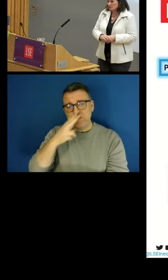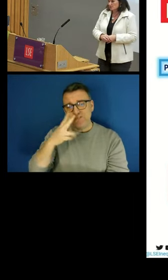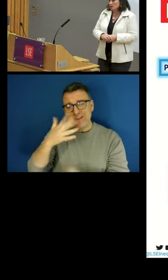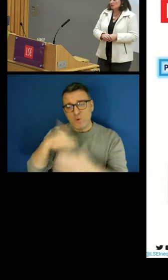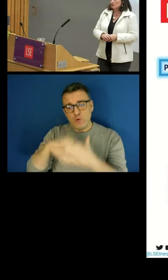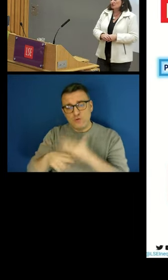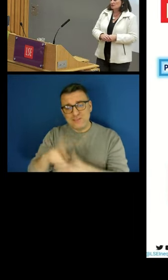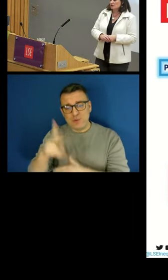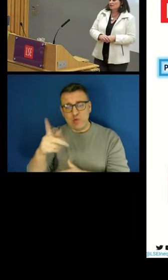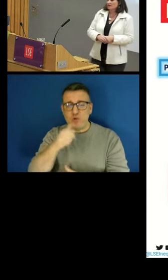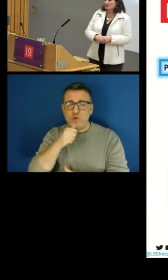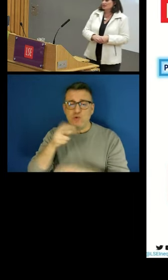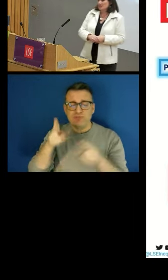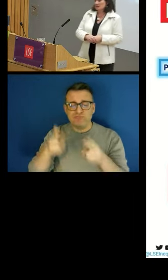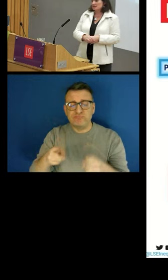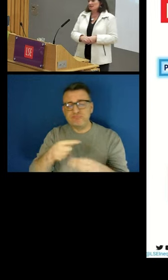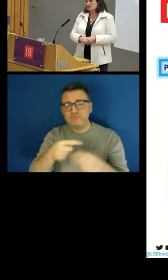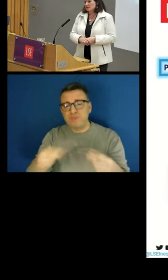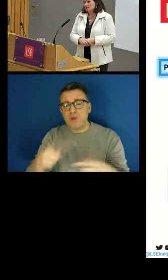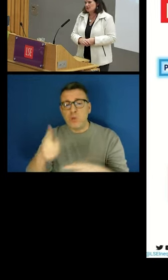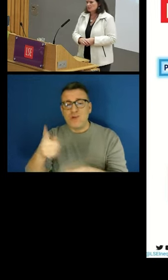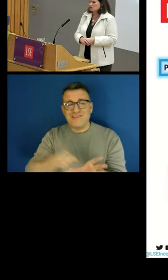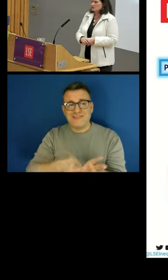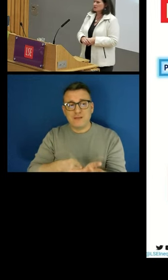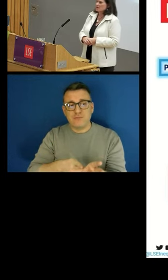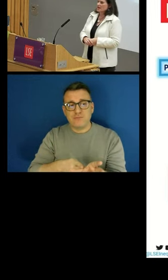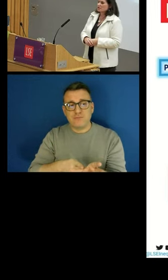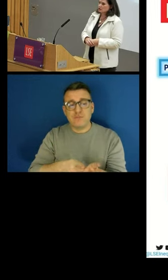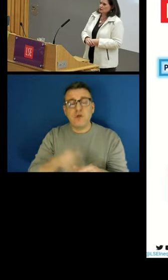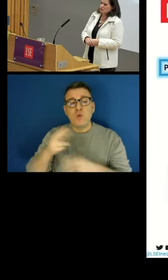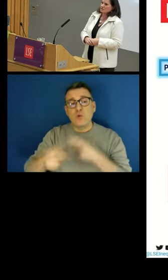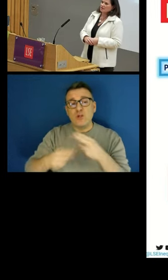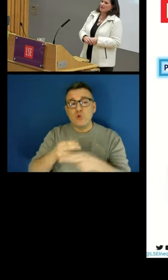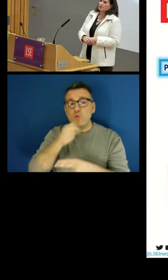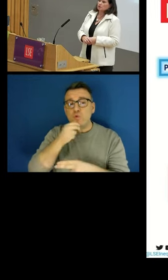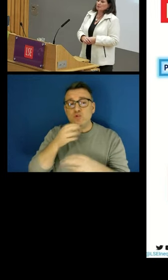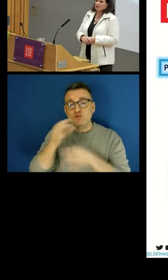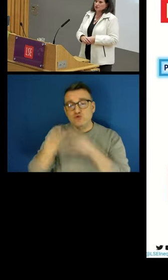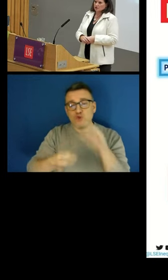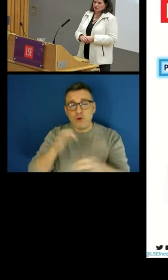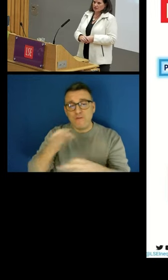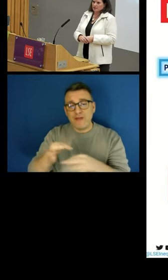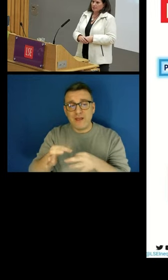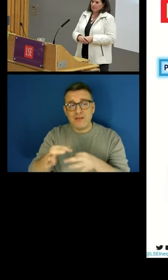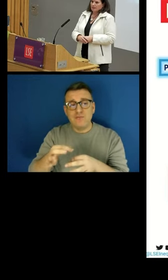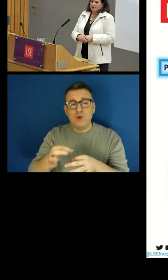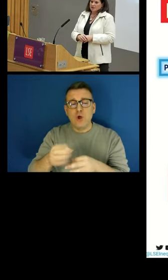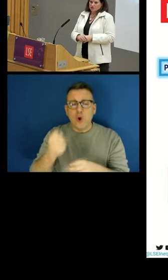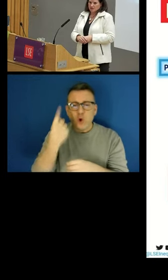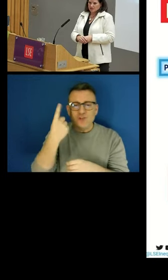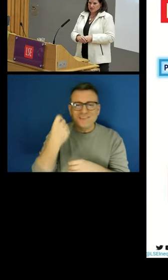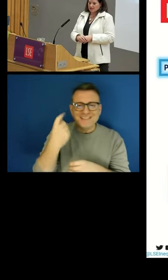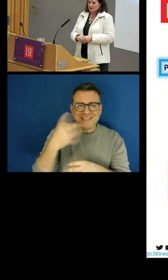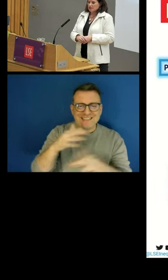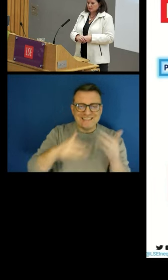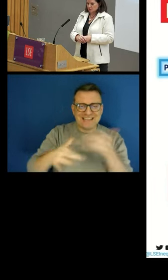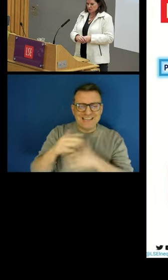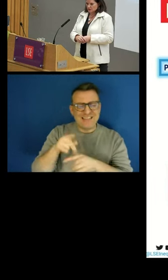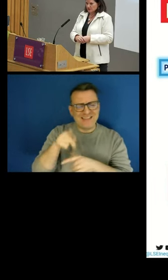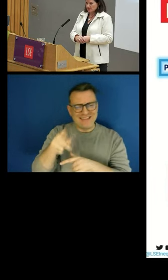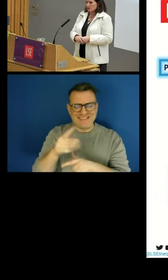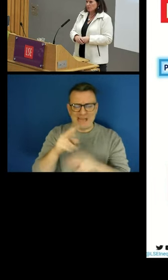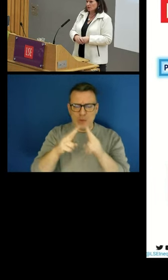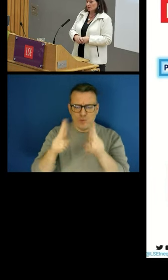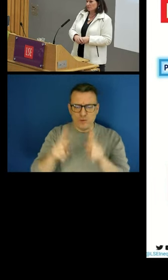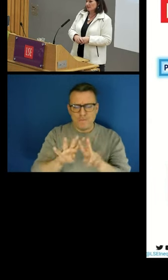conditions, we are using the Survey Understanding Society, which is a household survey, a household panel survey. It's not designed as a labor